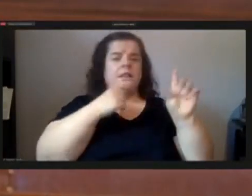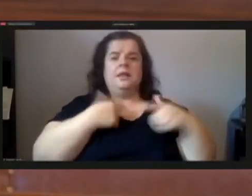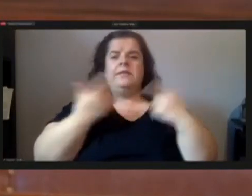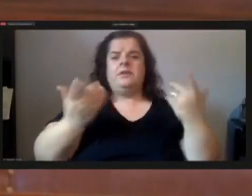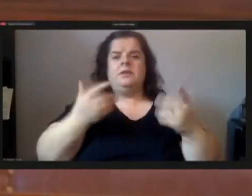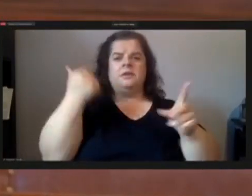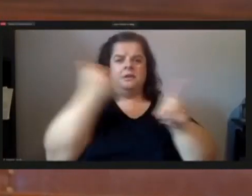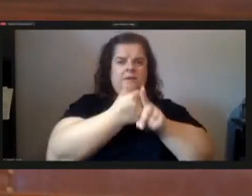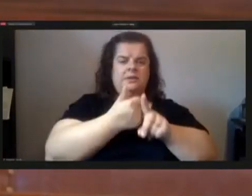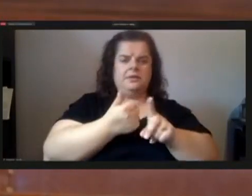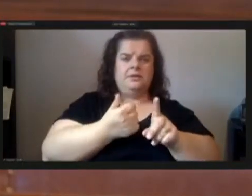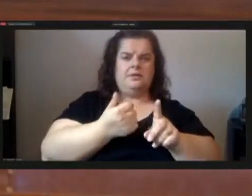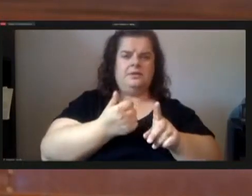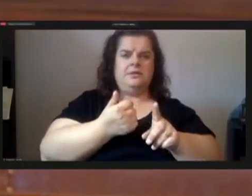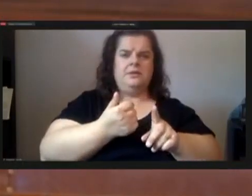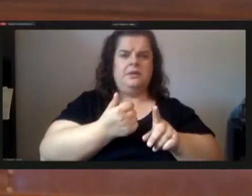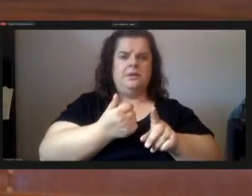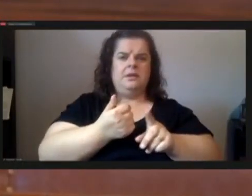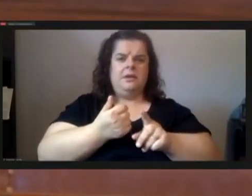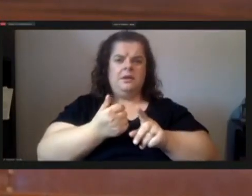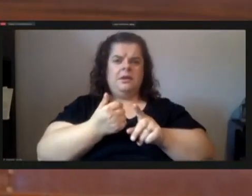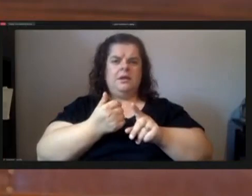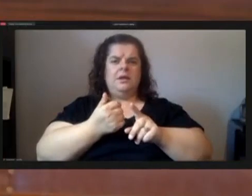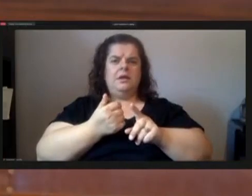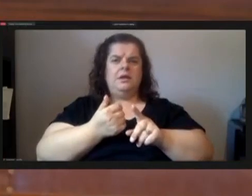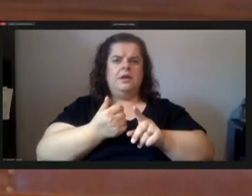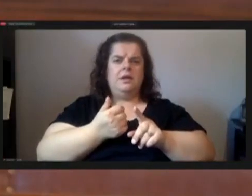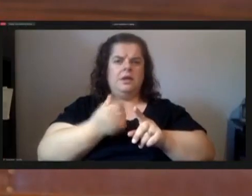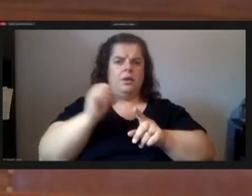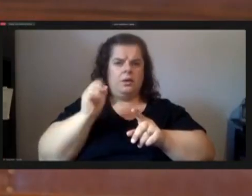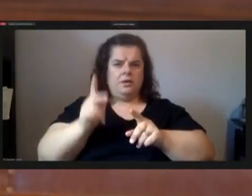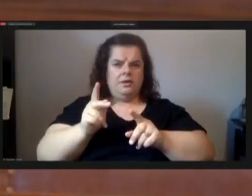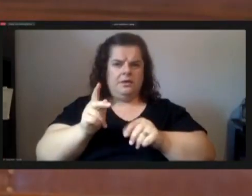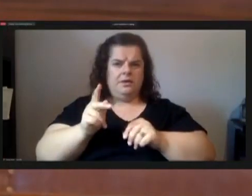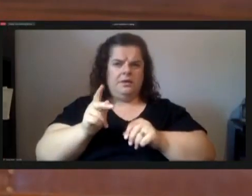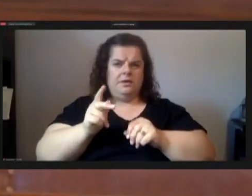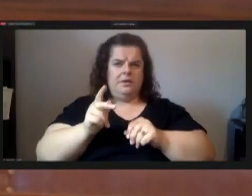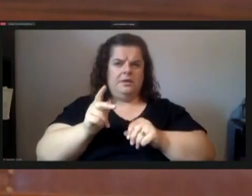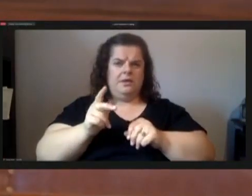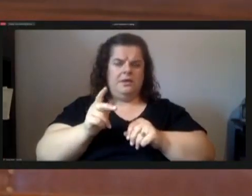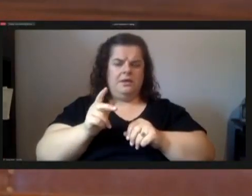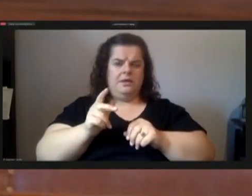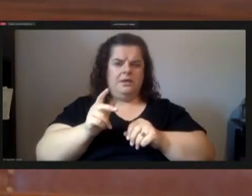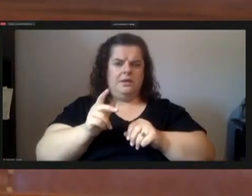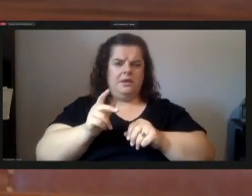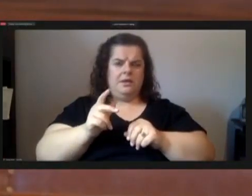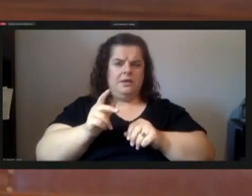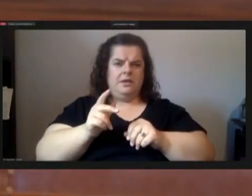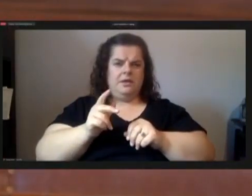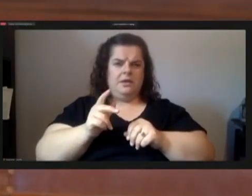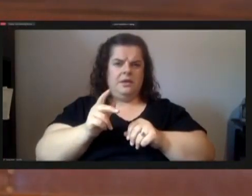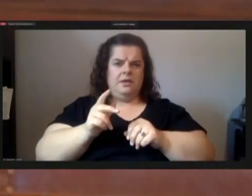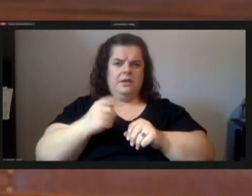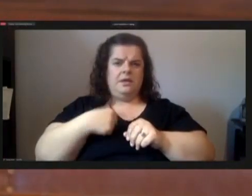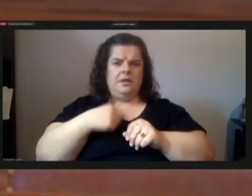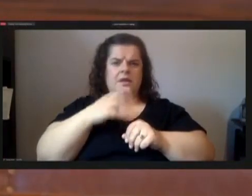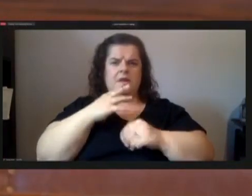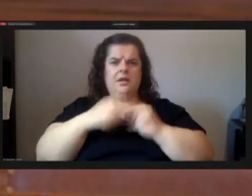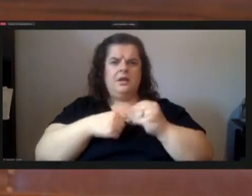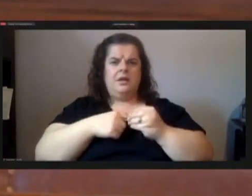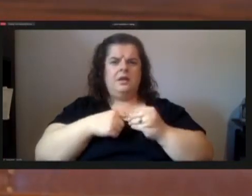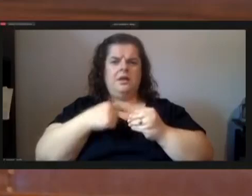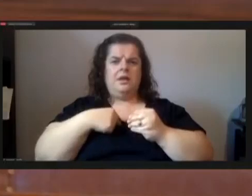headbutted him and headbutted him okay i when i talk about it i do get a little